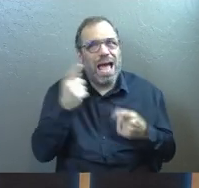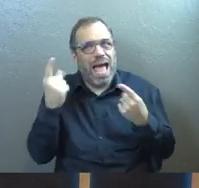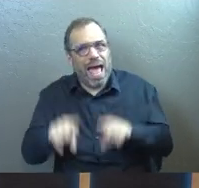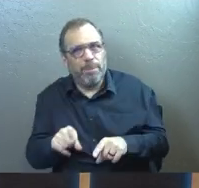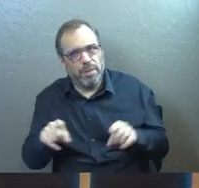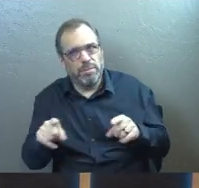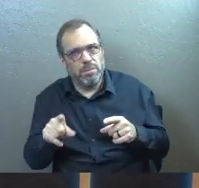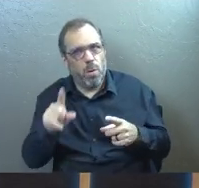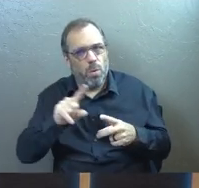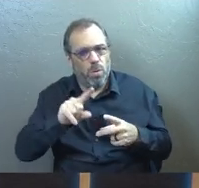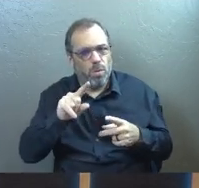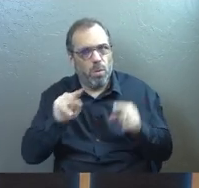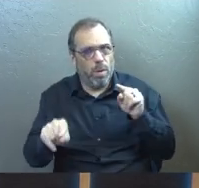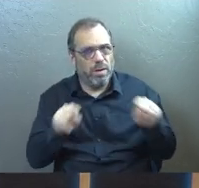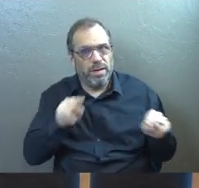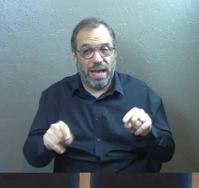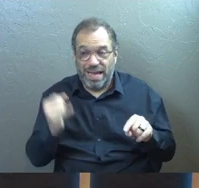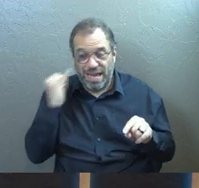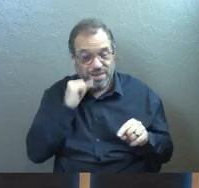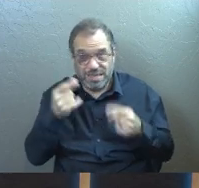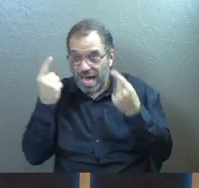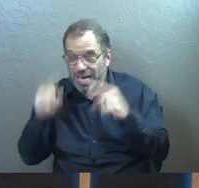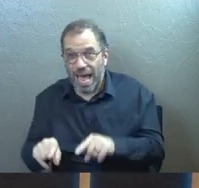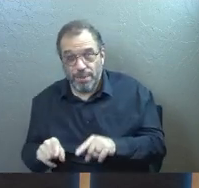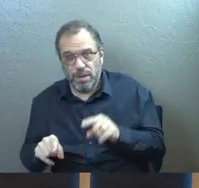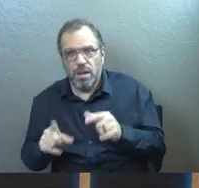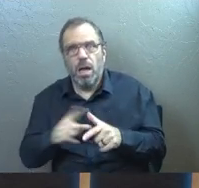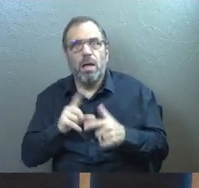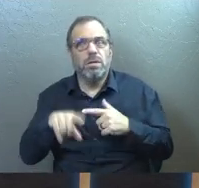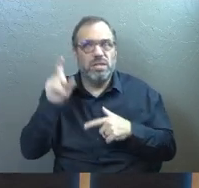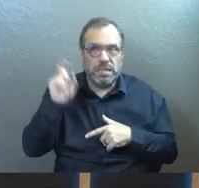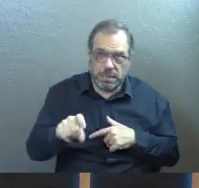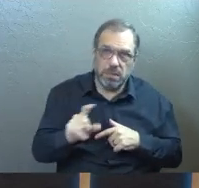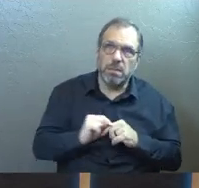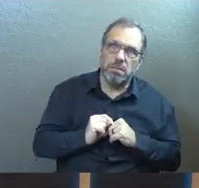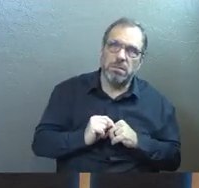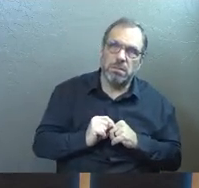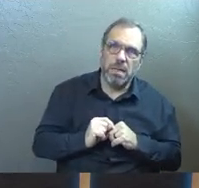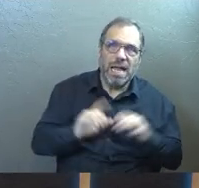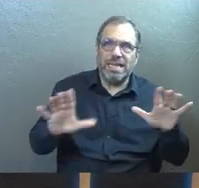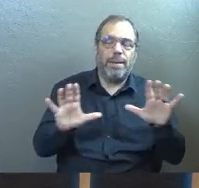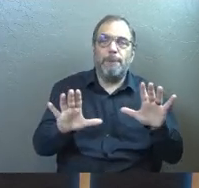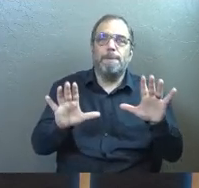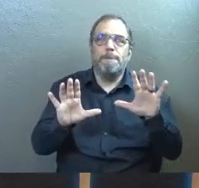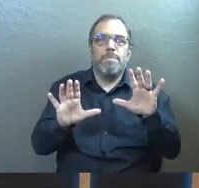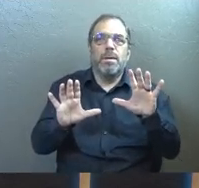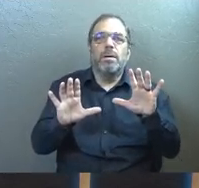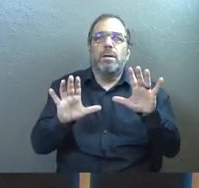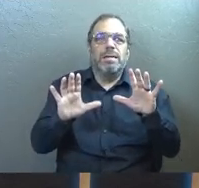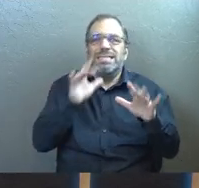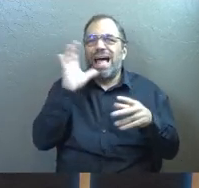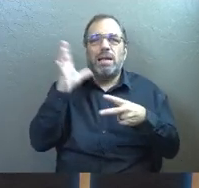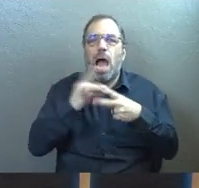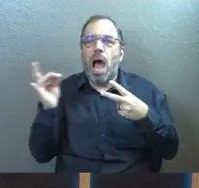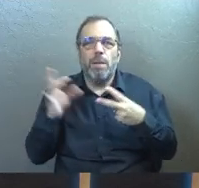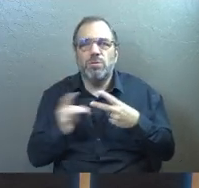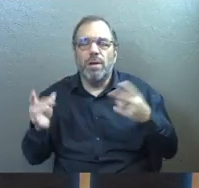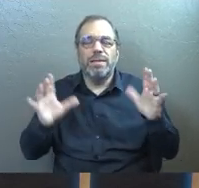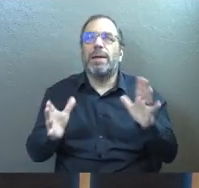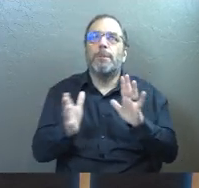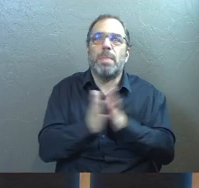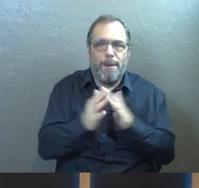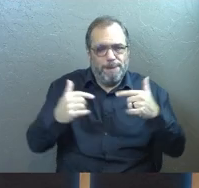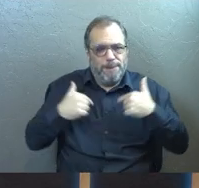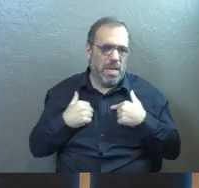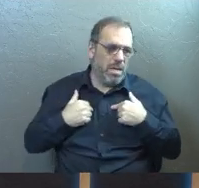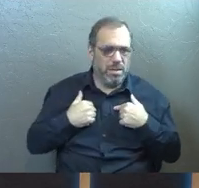happened to you. And if it hasn't happened to you, you need it. Like this isn't one of those optional things. Like I'm